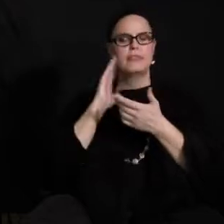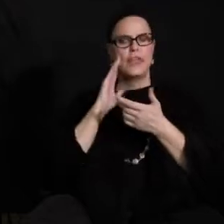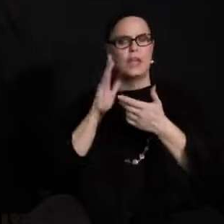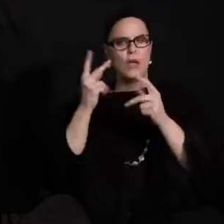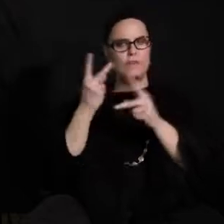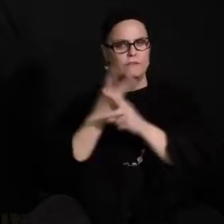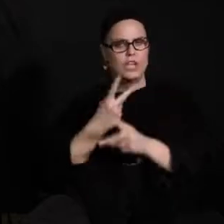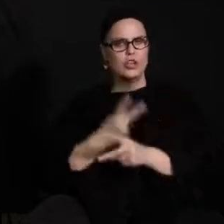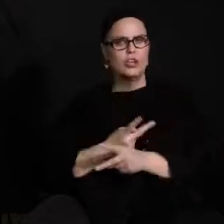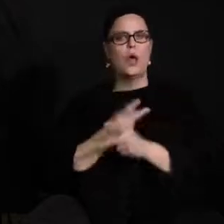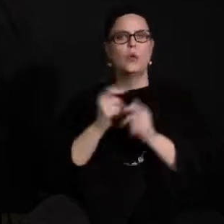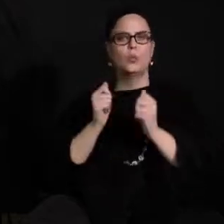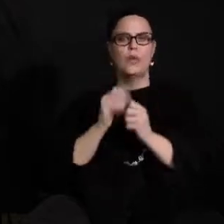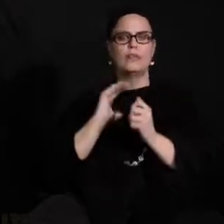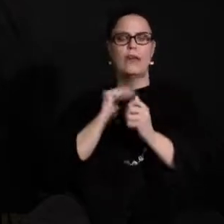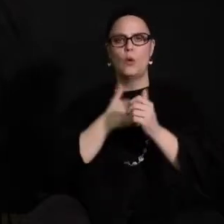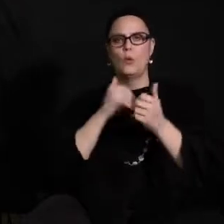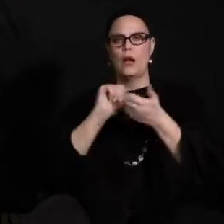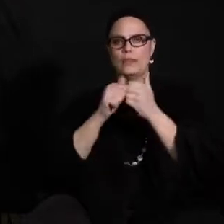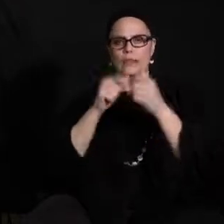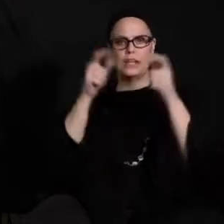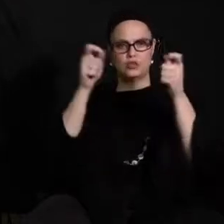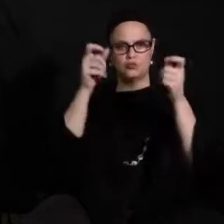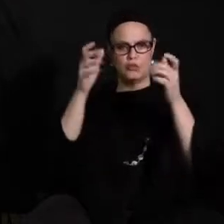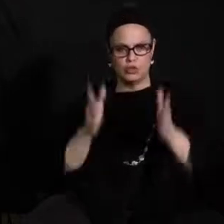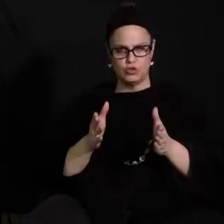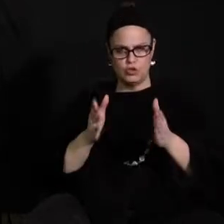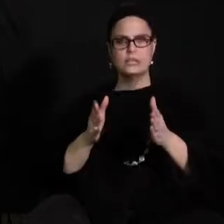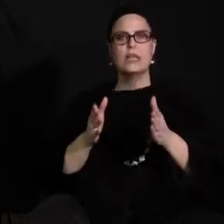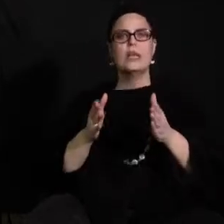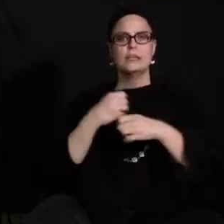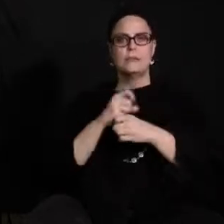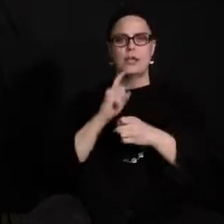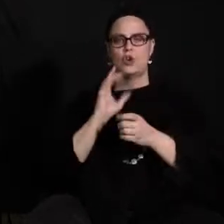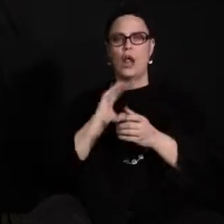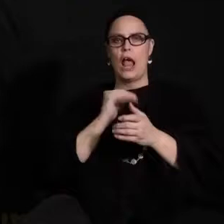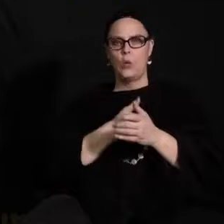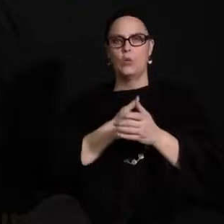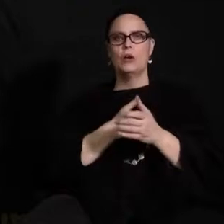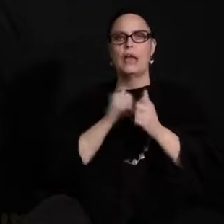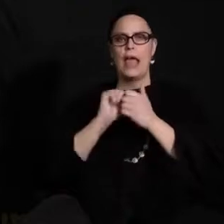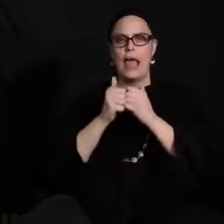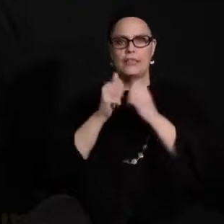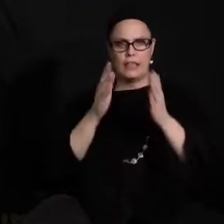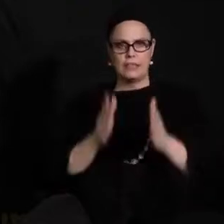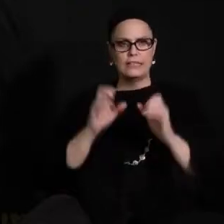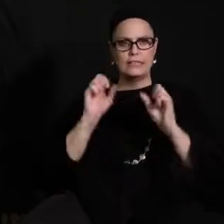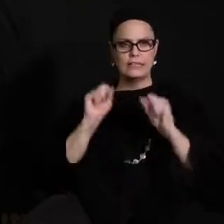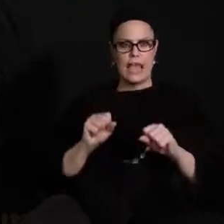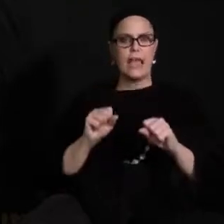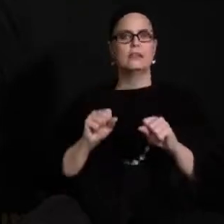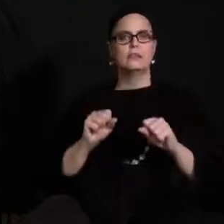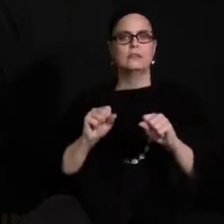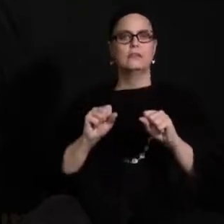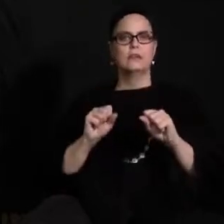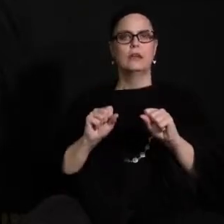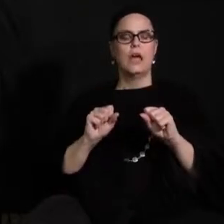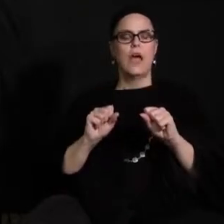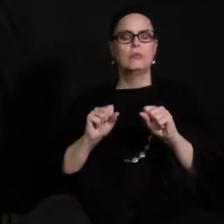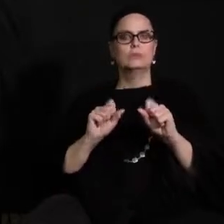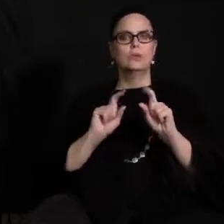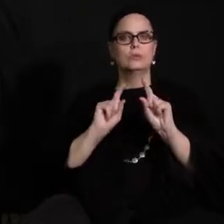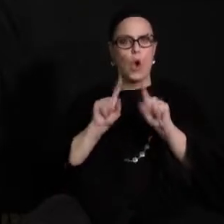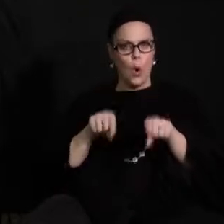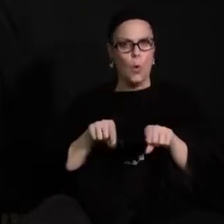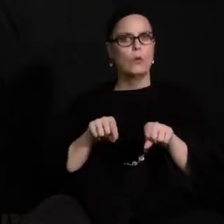out with the ad's but making sure that our student athletes are given that opportunity to be there uh based on based on the learning model